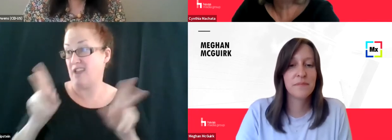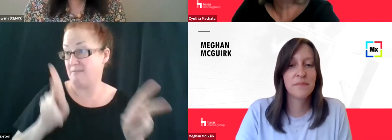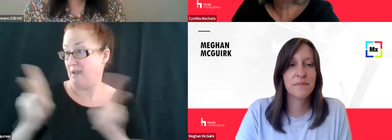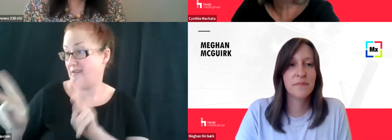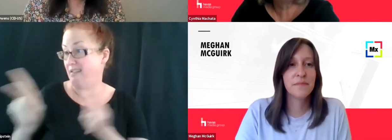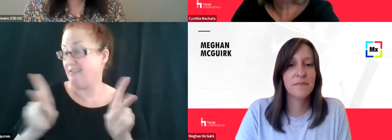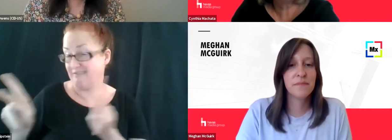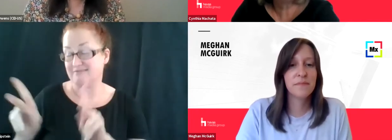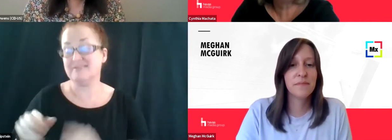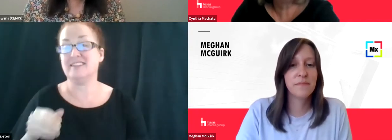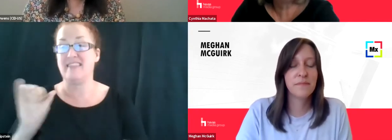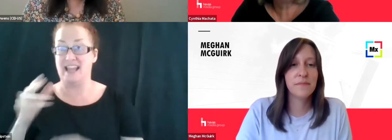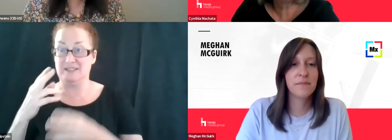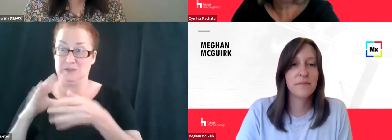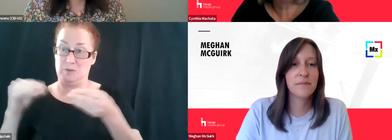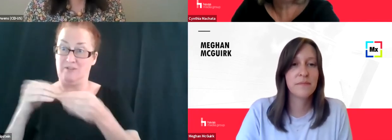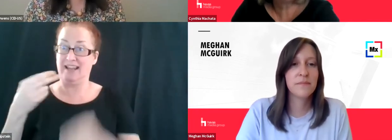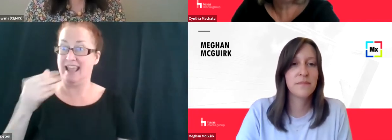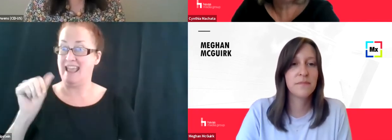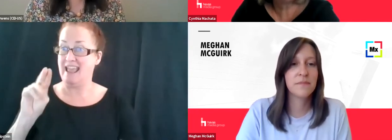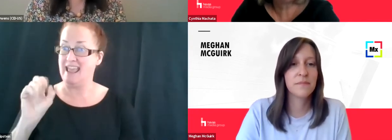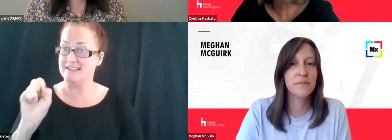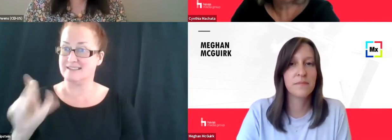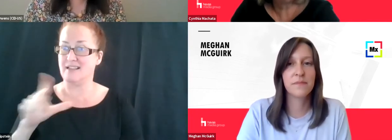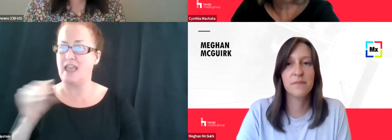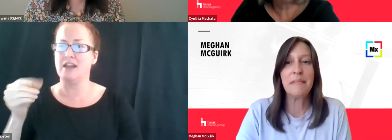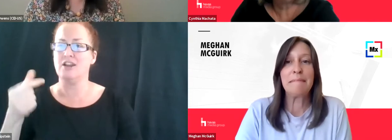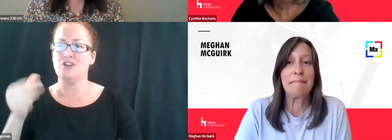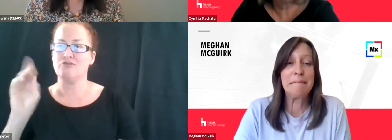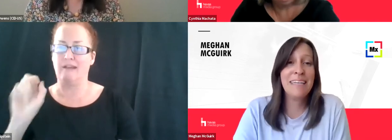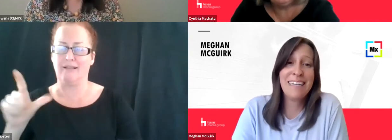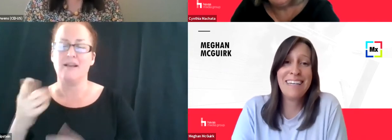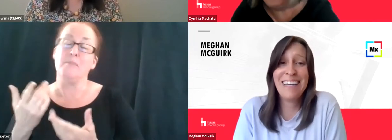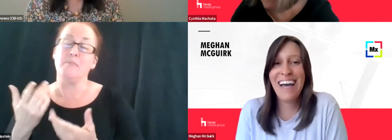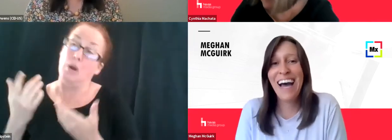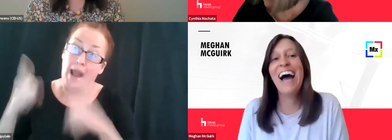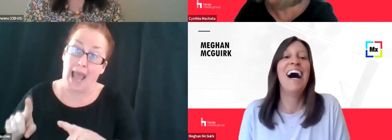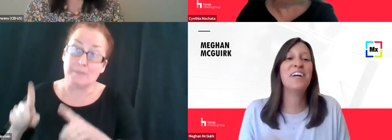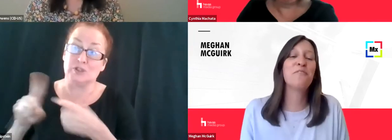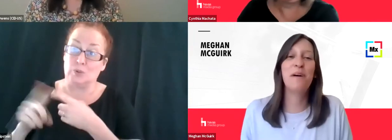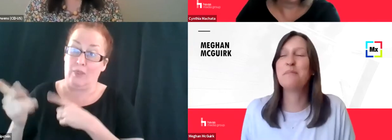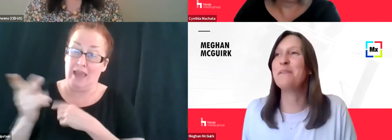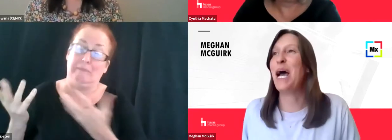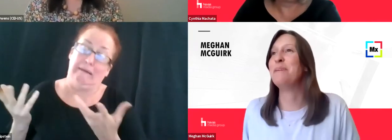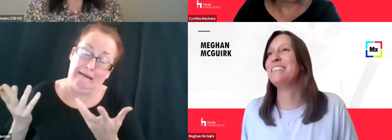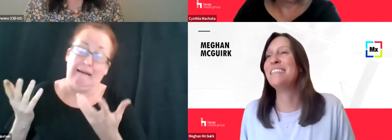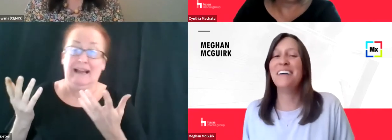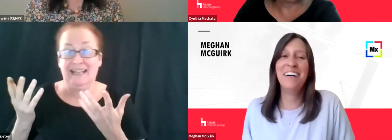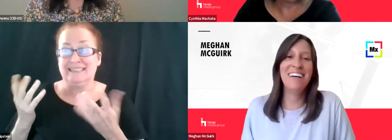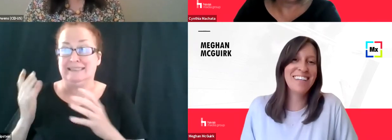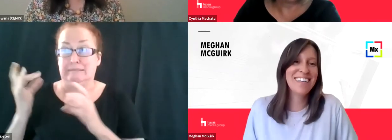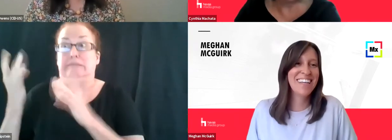Hansel and Gretel. Um, although what happens to Hansel and Gretel, it's not necessarily a great